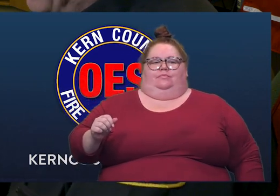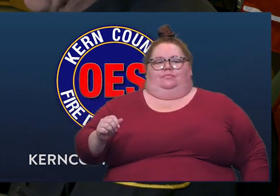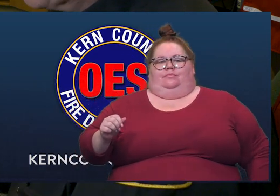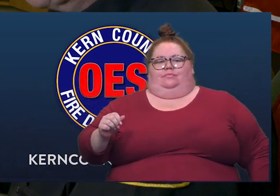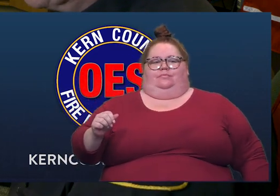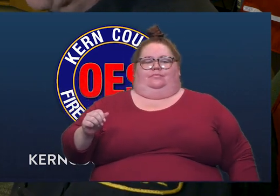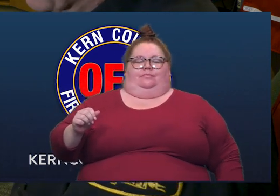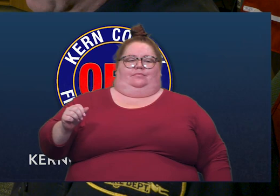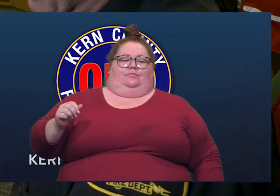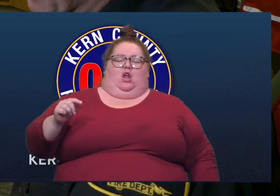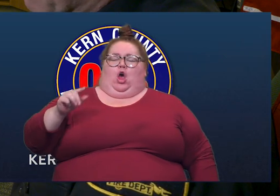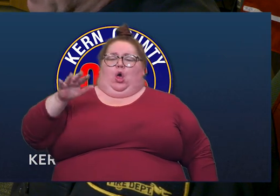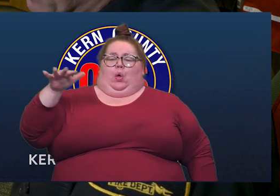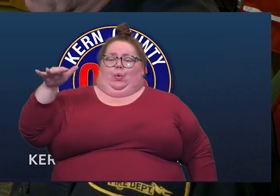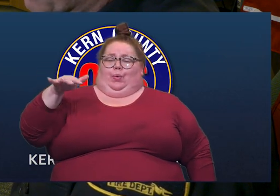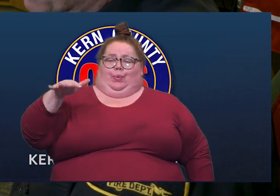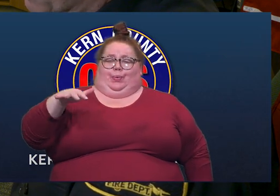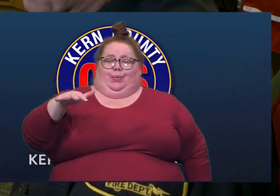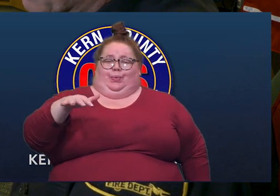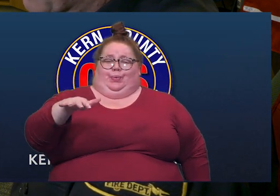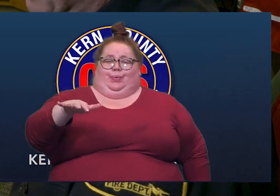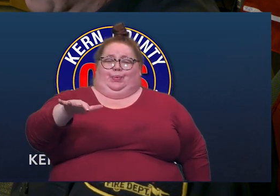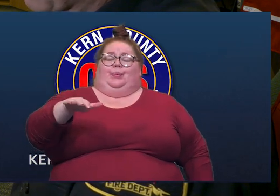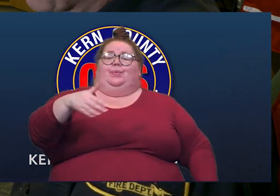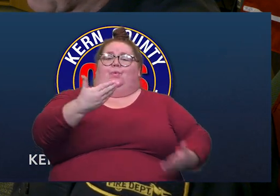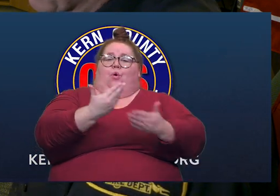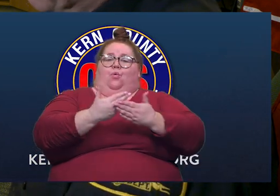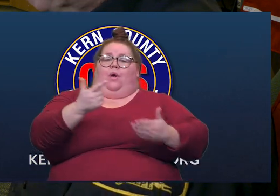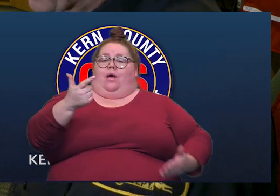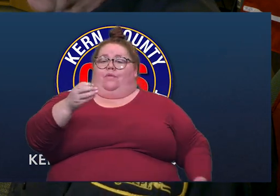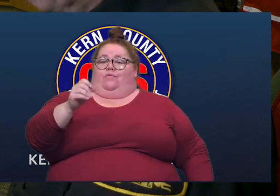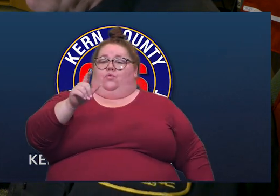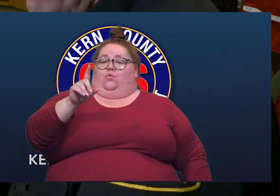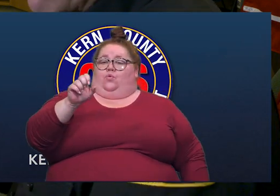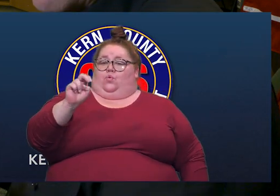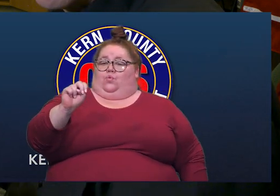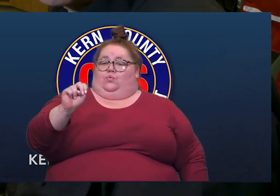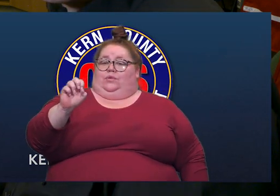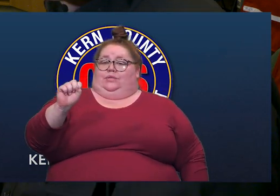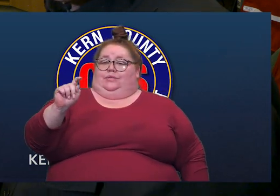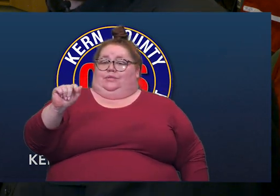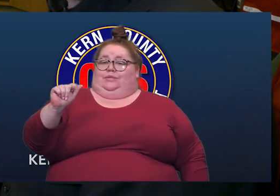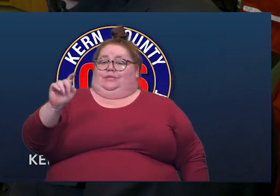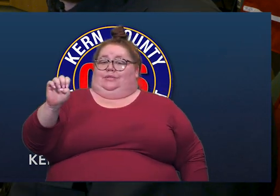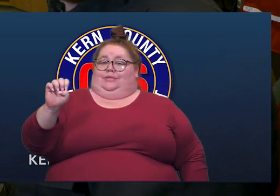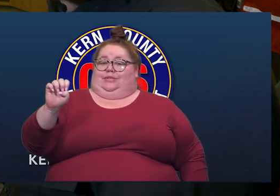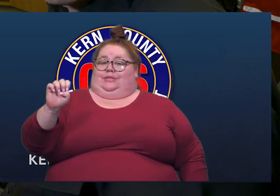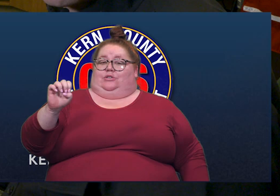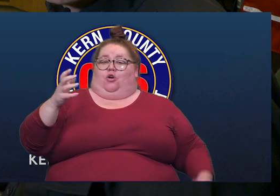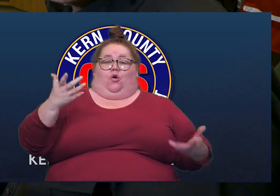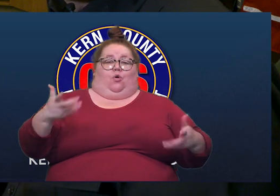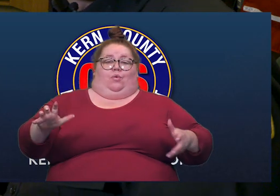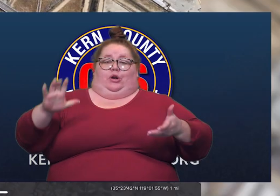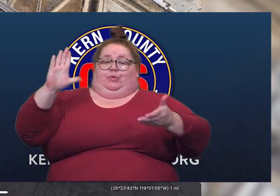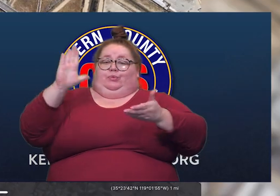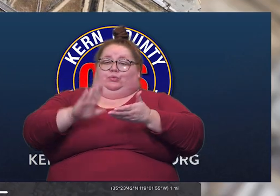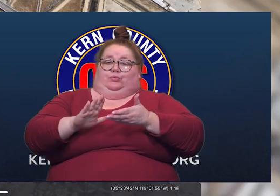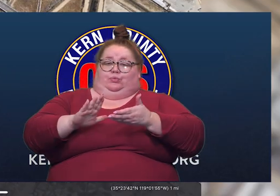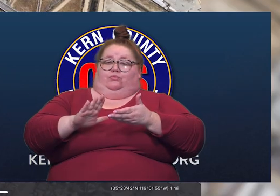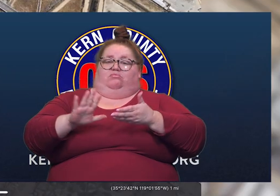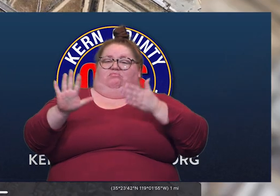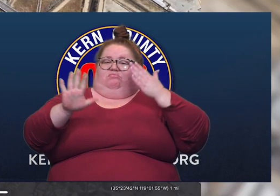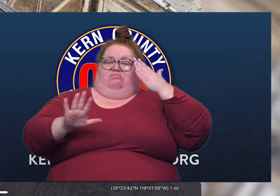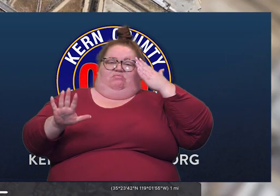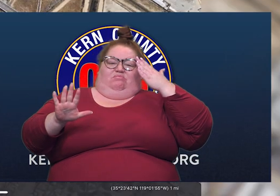So once it passes there and goes to Golden State, we've already reduced down to somewhere in that range